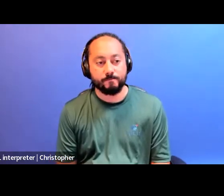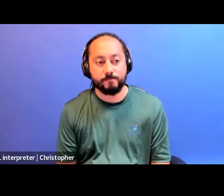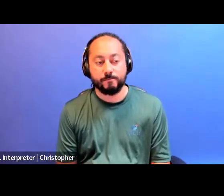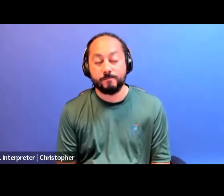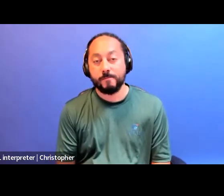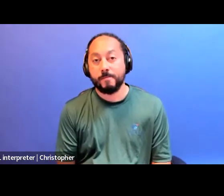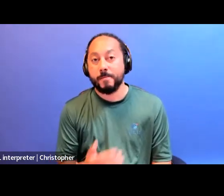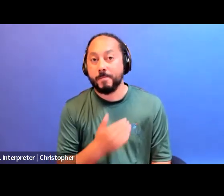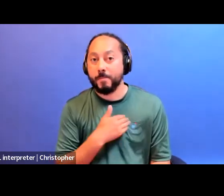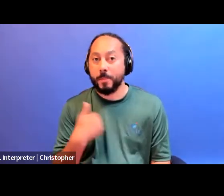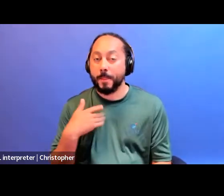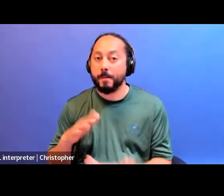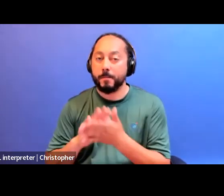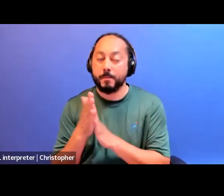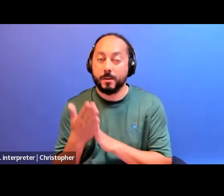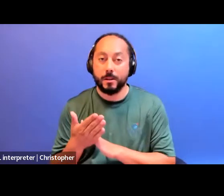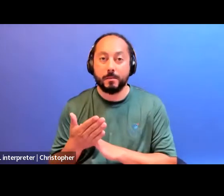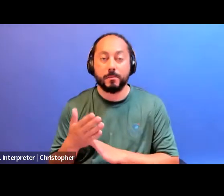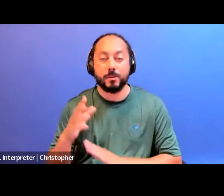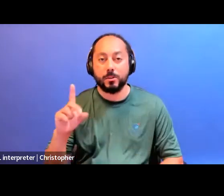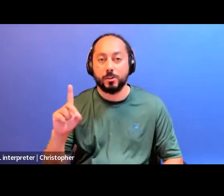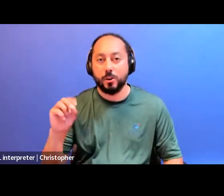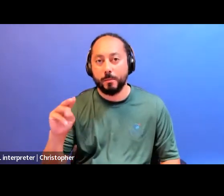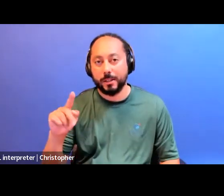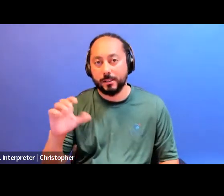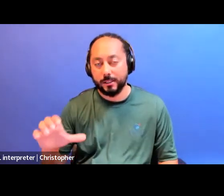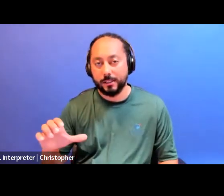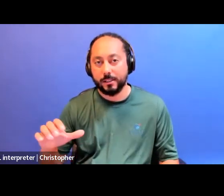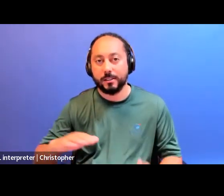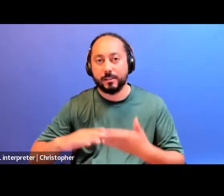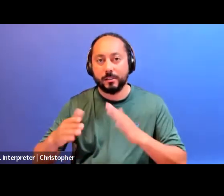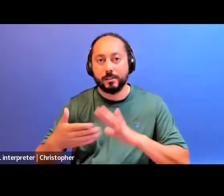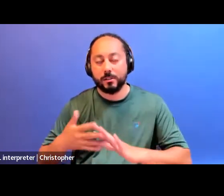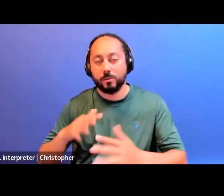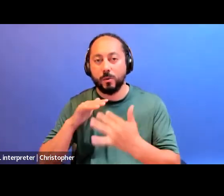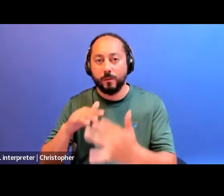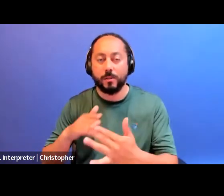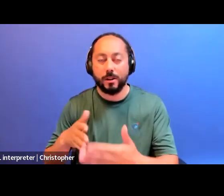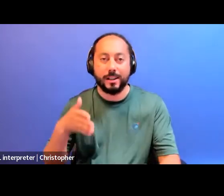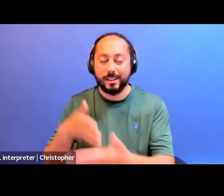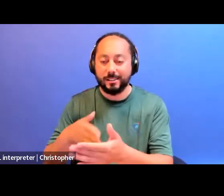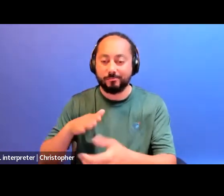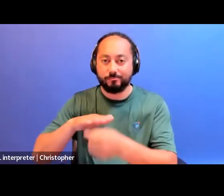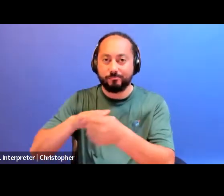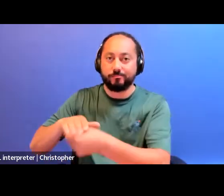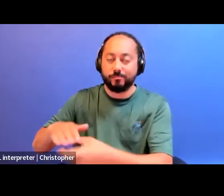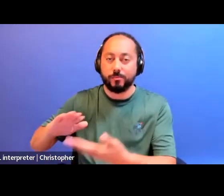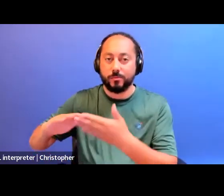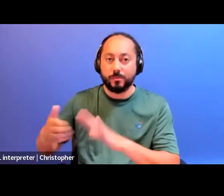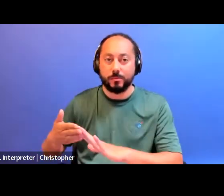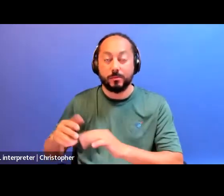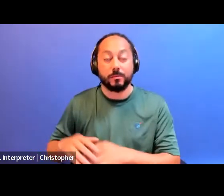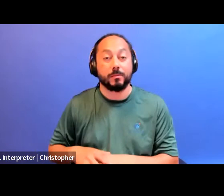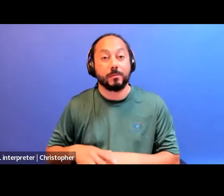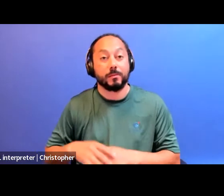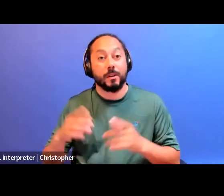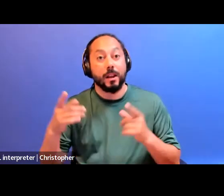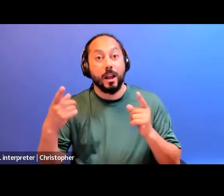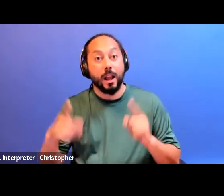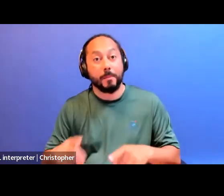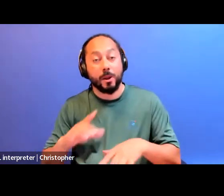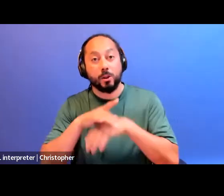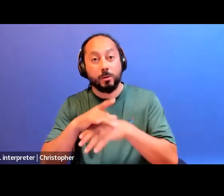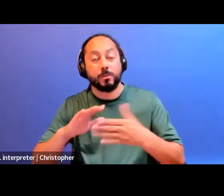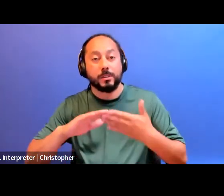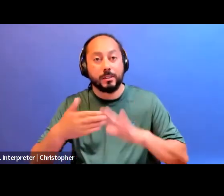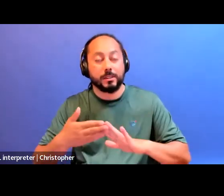a site of domestic urban warfare against wayward communities. Global cities then have become concentrated sites